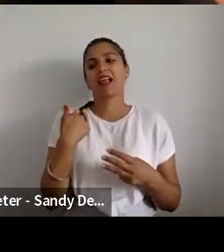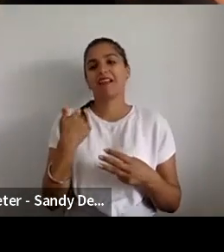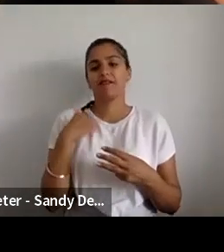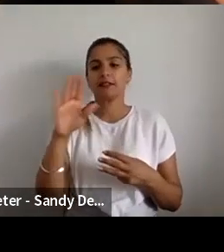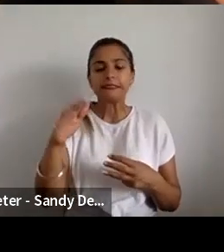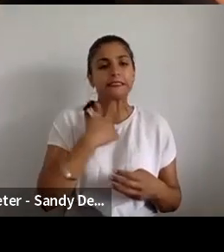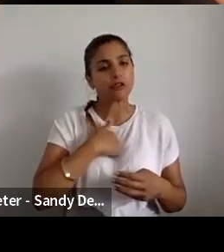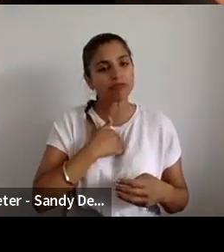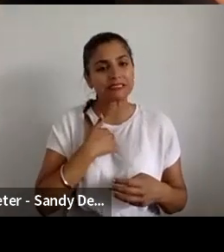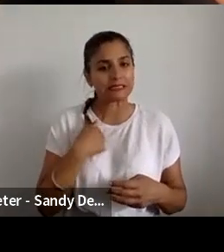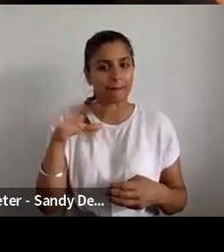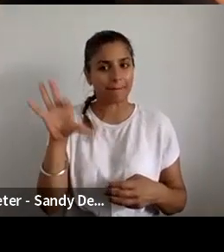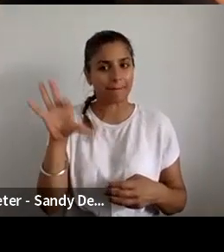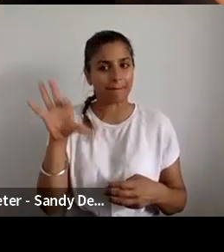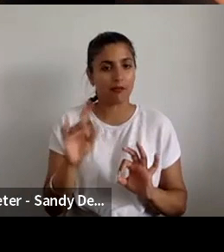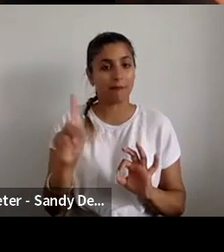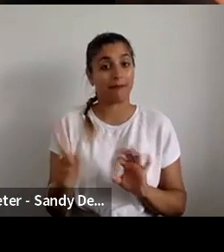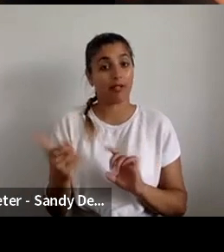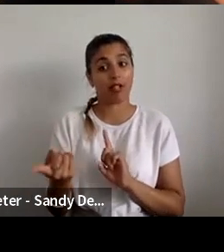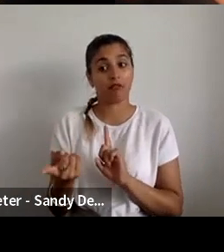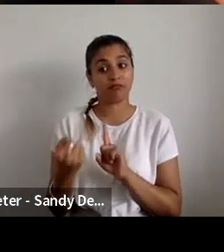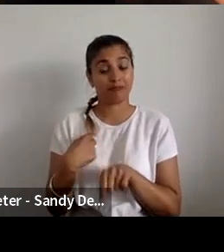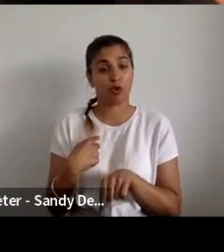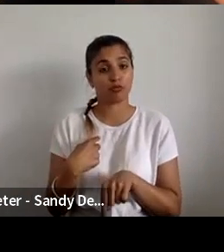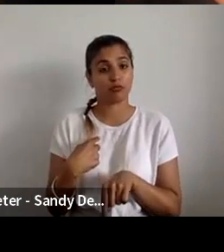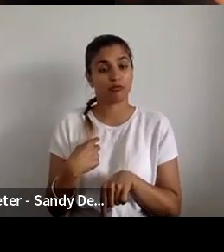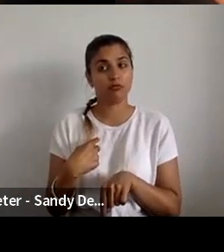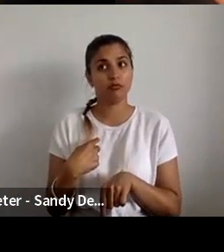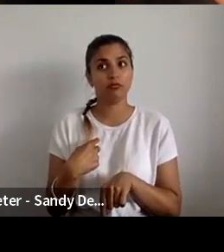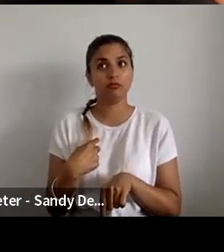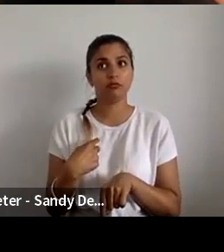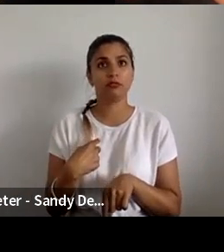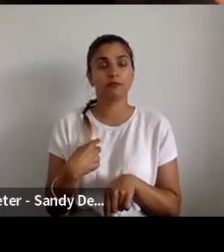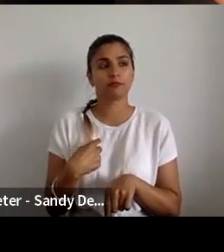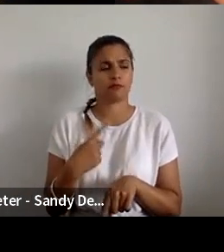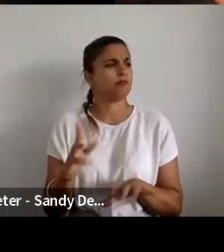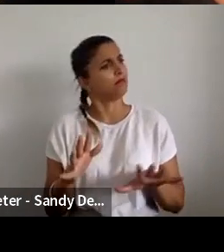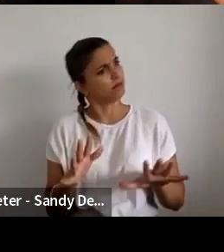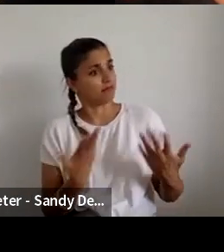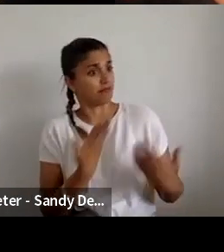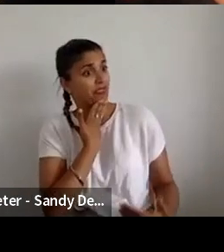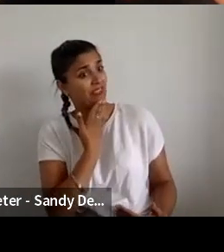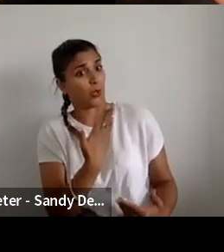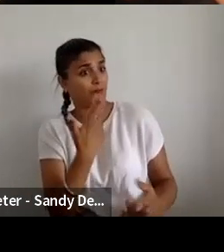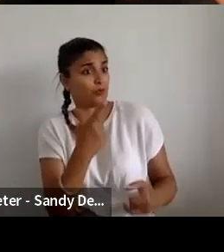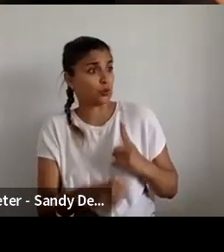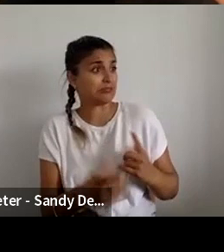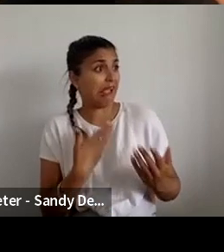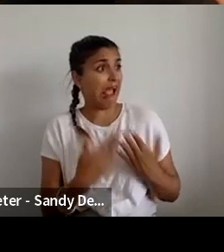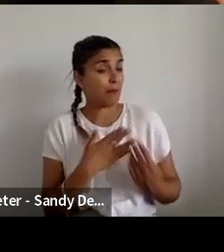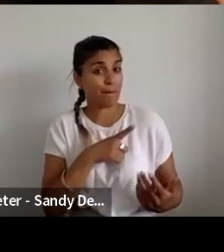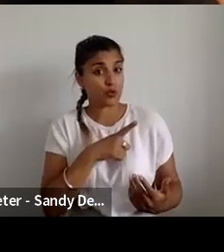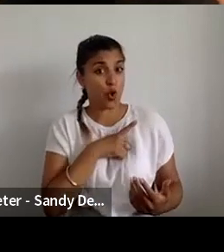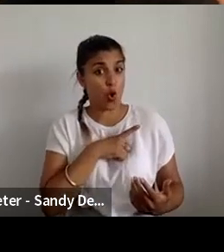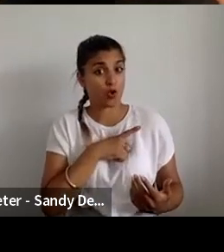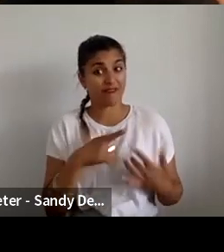We got so many responses from people that were saying, well, thanks for doing this, because this was really